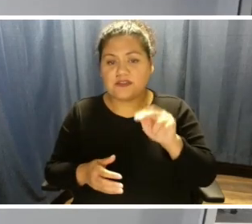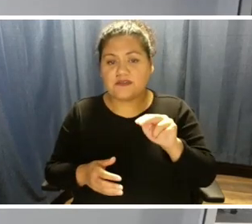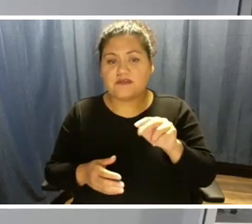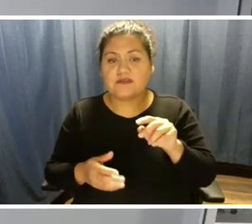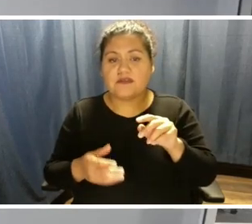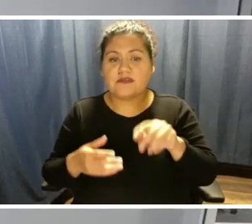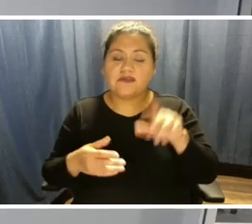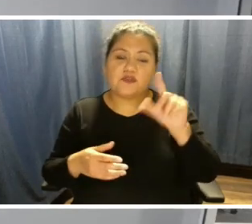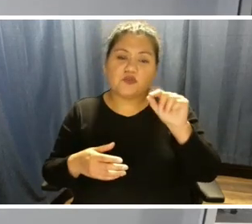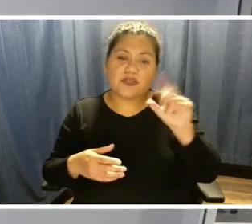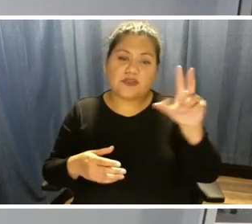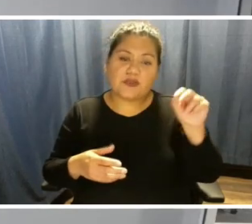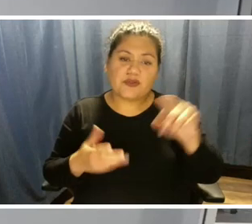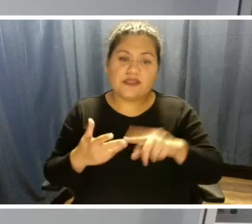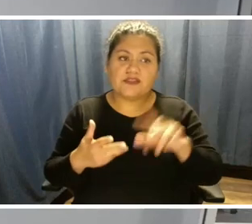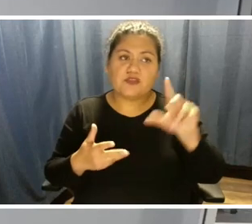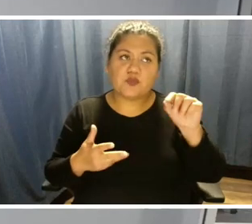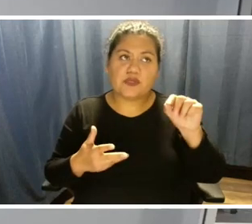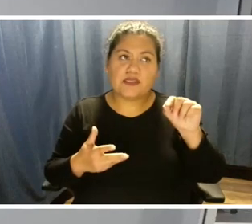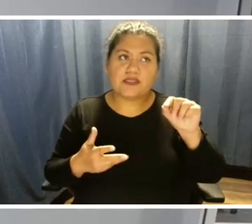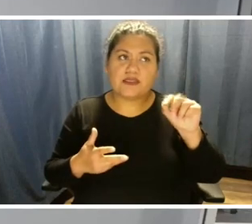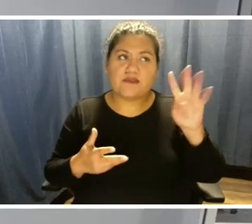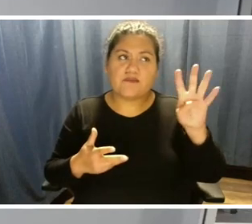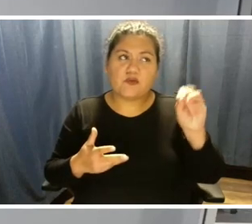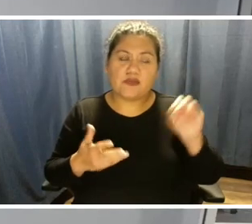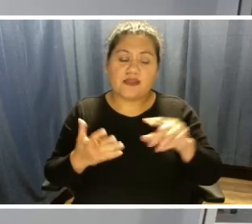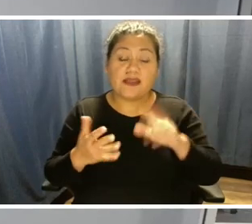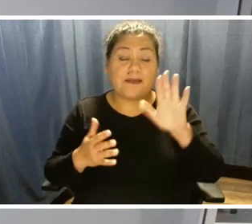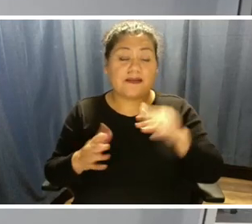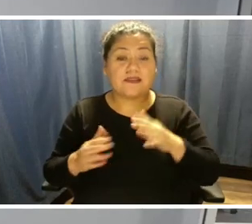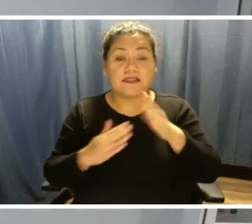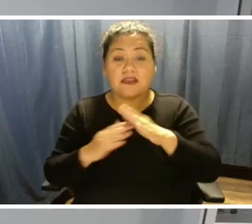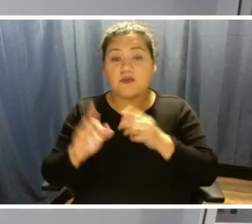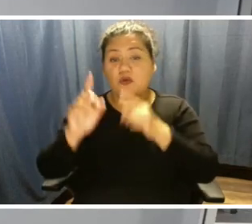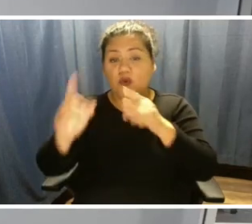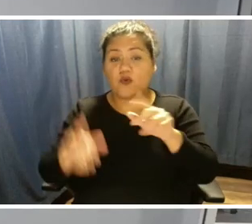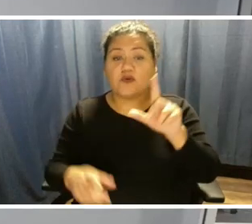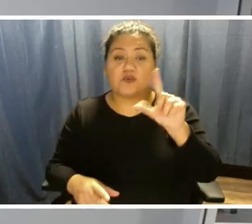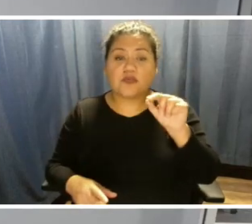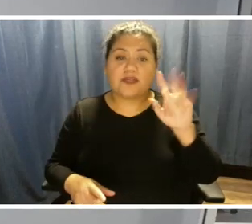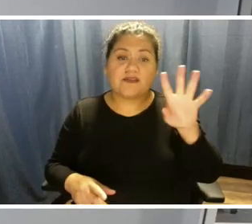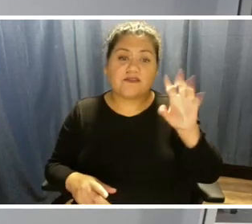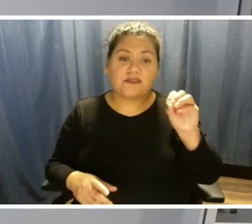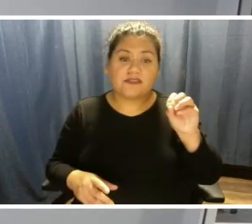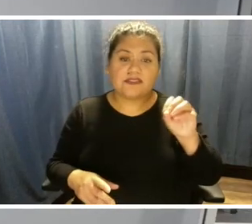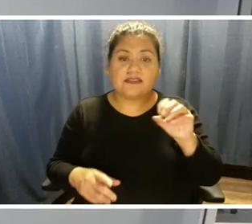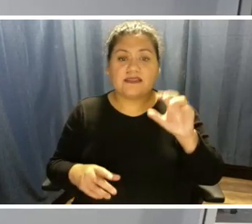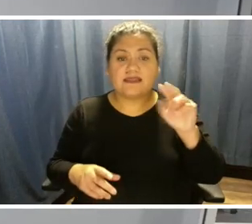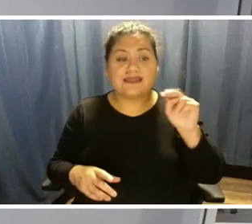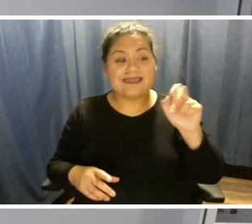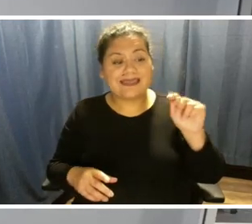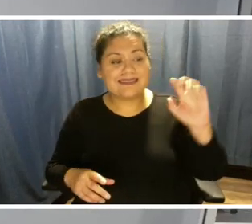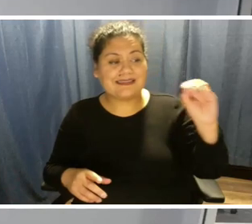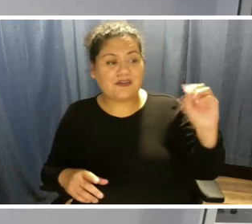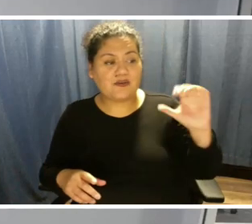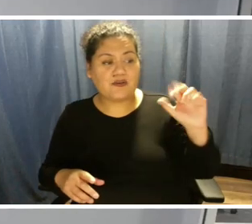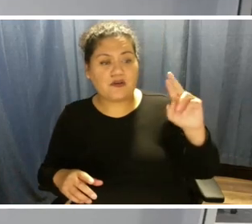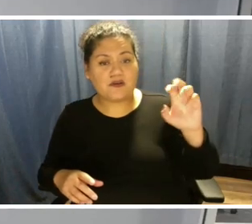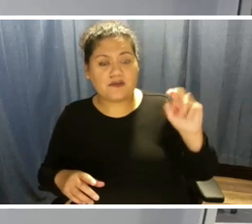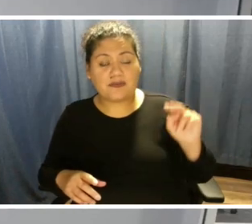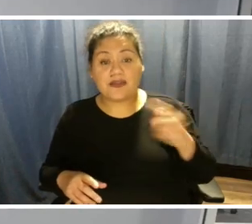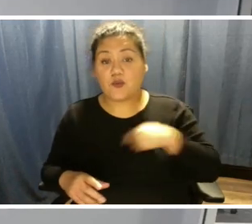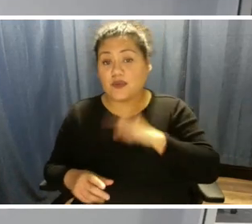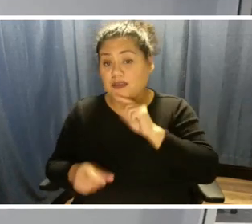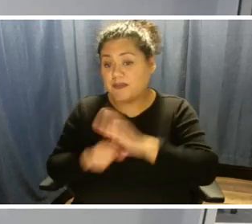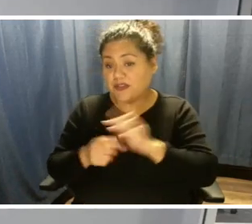2040 and then by 2050 being net zero carbon. And we're committed to that. Our board has